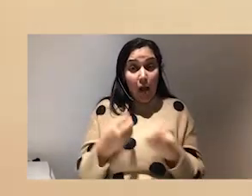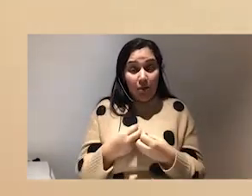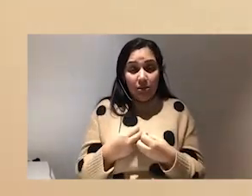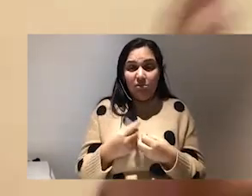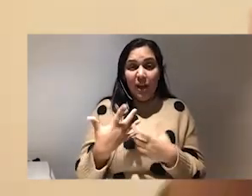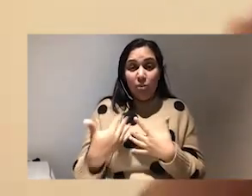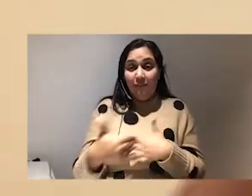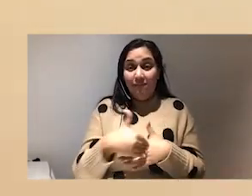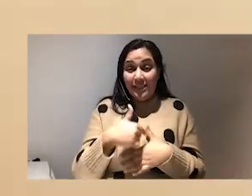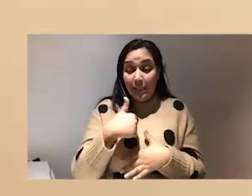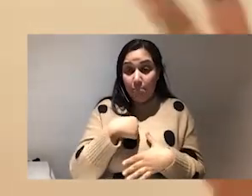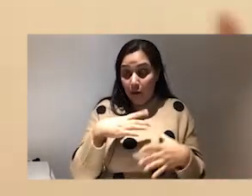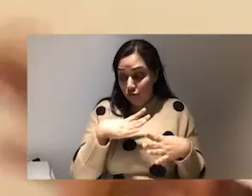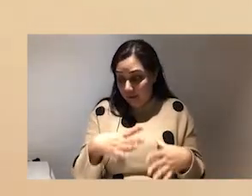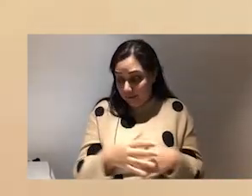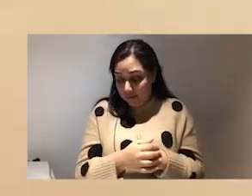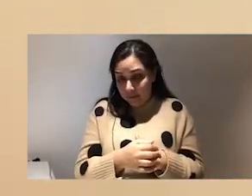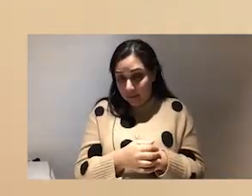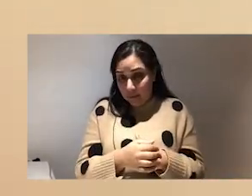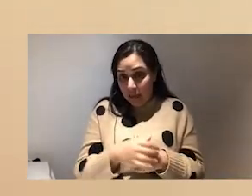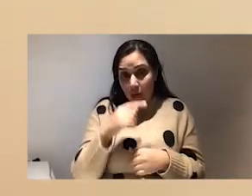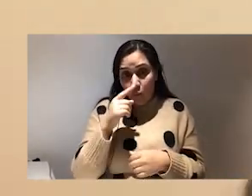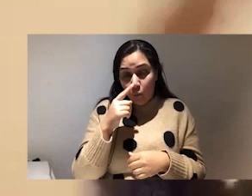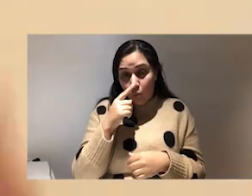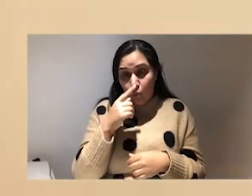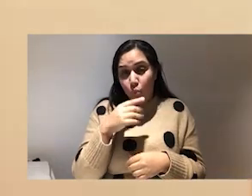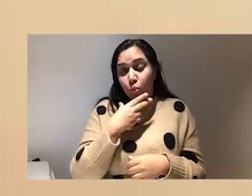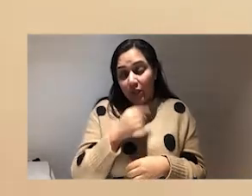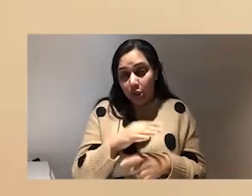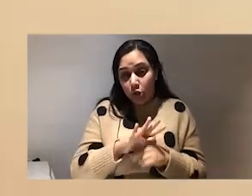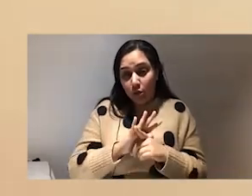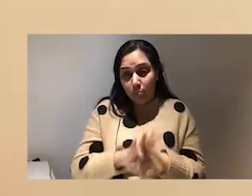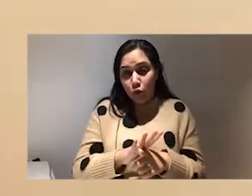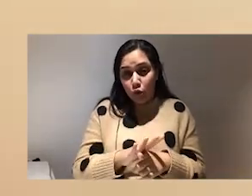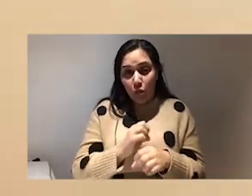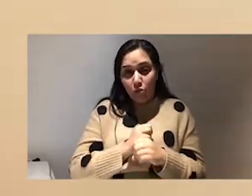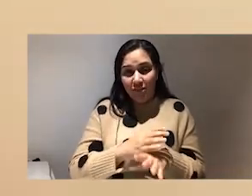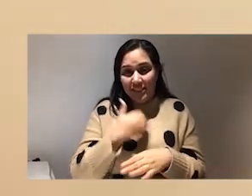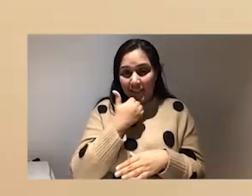rest. And maybe I wish I could have pushed back on the release date a little bit. But you live and you learn, right?